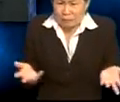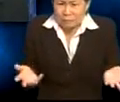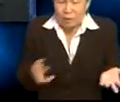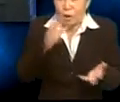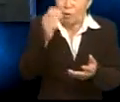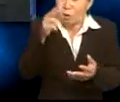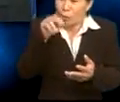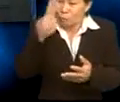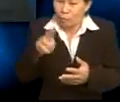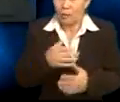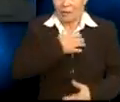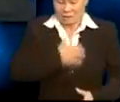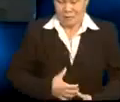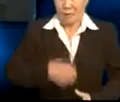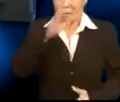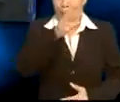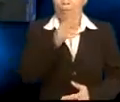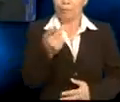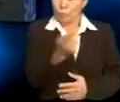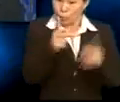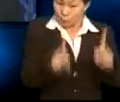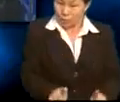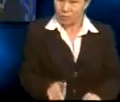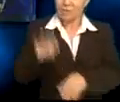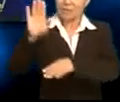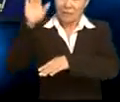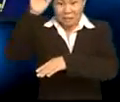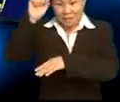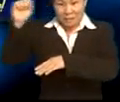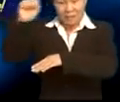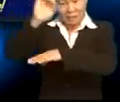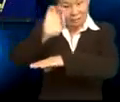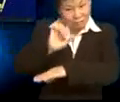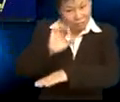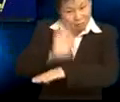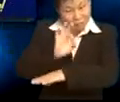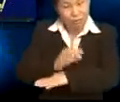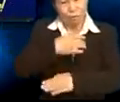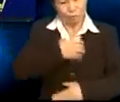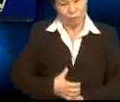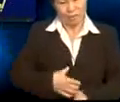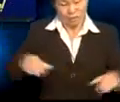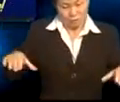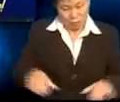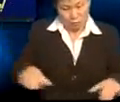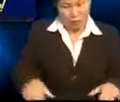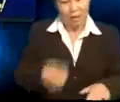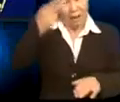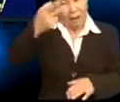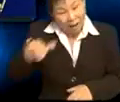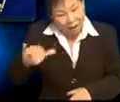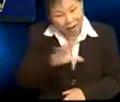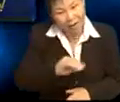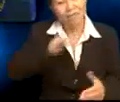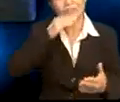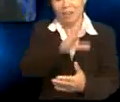Well, Ramu was greeting Mingwe and Farhan. His function was to greet. And he did it by using the words, hi